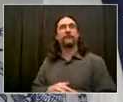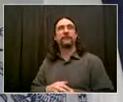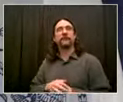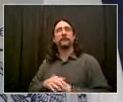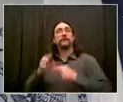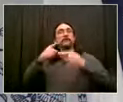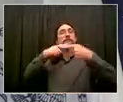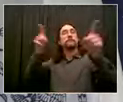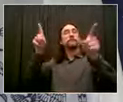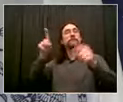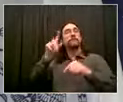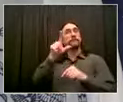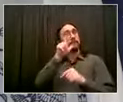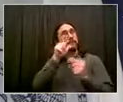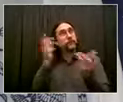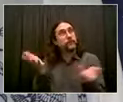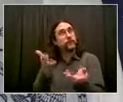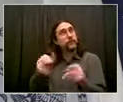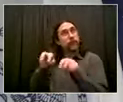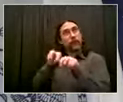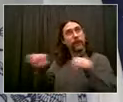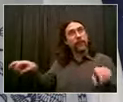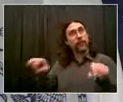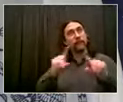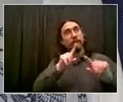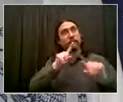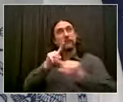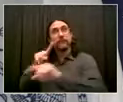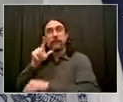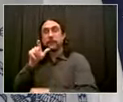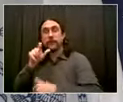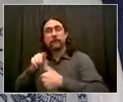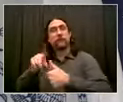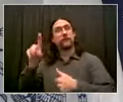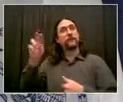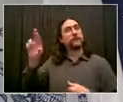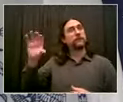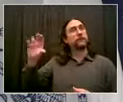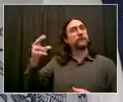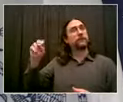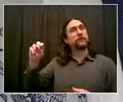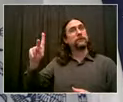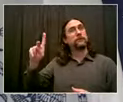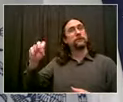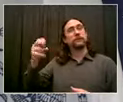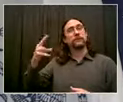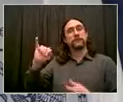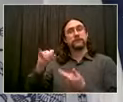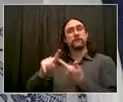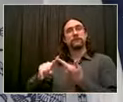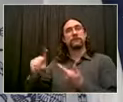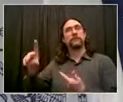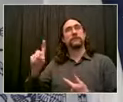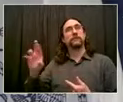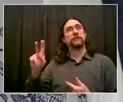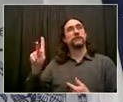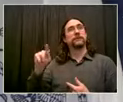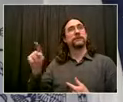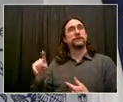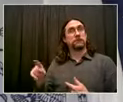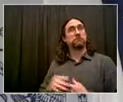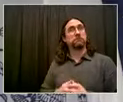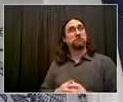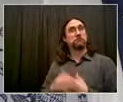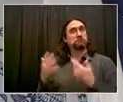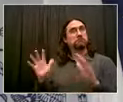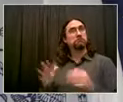Q&A. As a reminder, we're joined today by Dr. Choksi and by Dr. Katz. The first question today goes to Marla from WCBS 880.